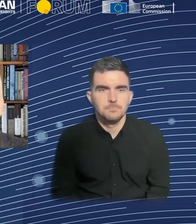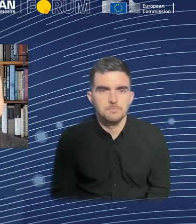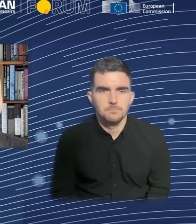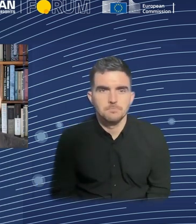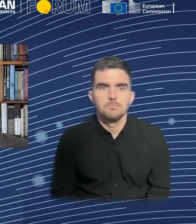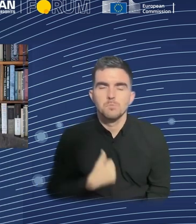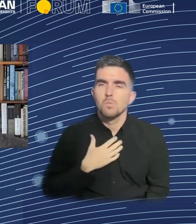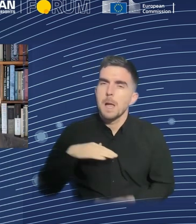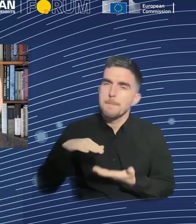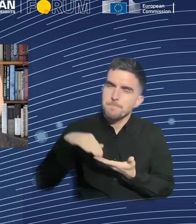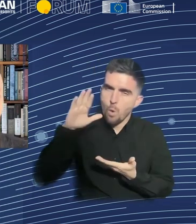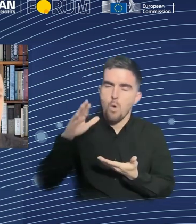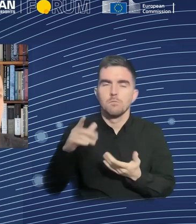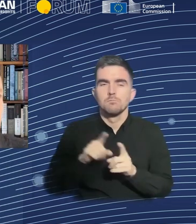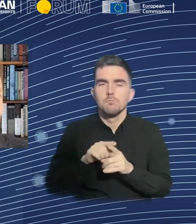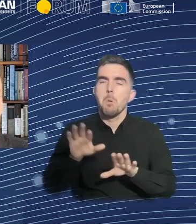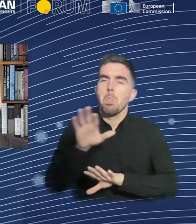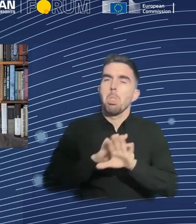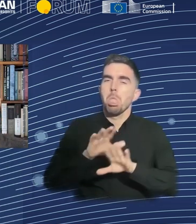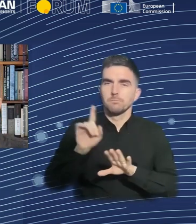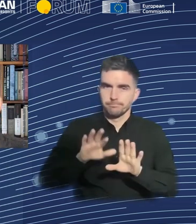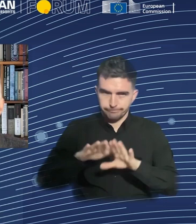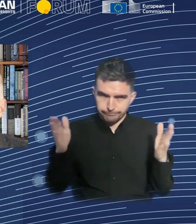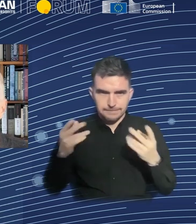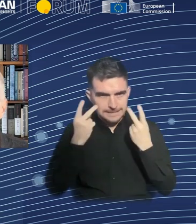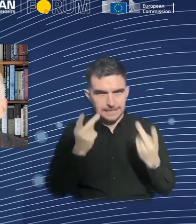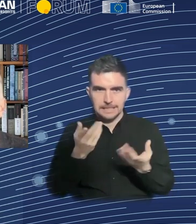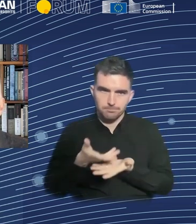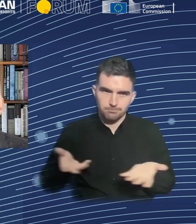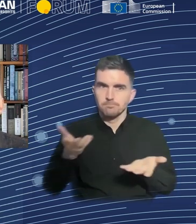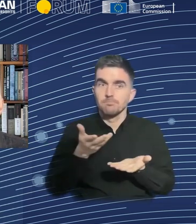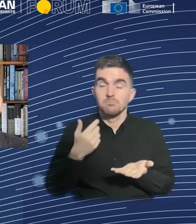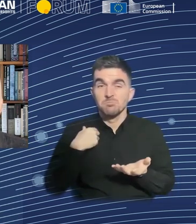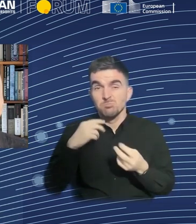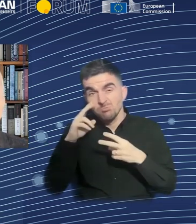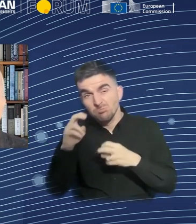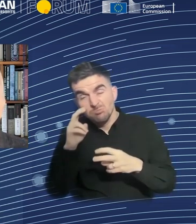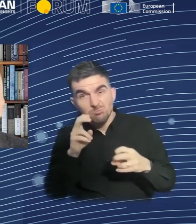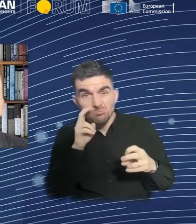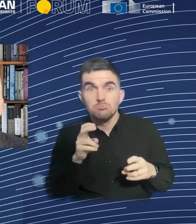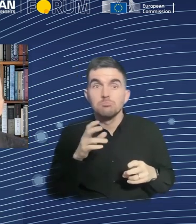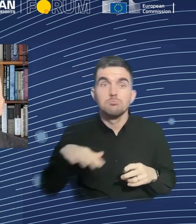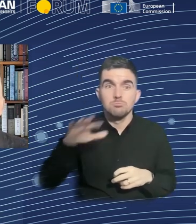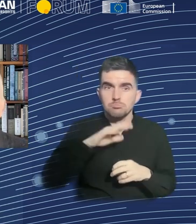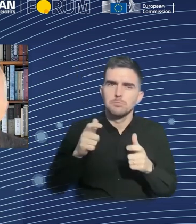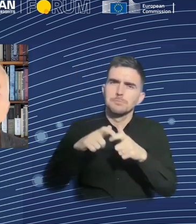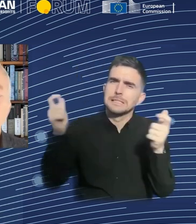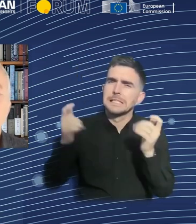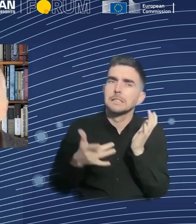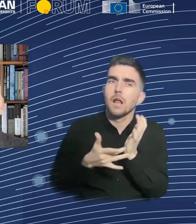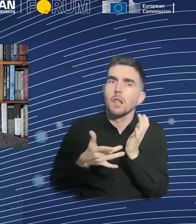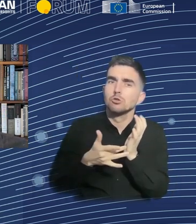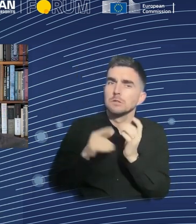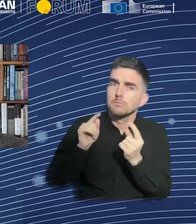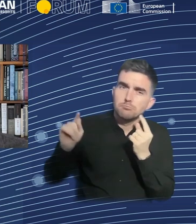things that I found in my research on the big tech platforms of today, how much we wish we knew that's coming out now